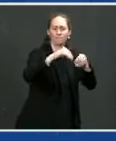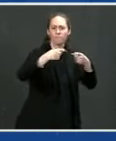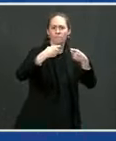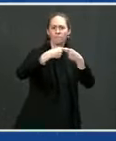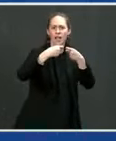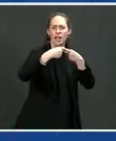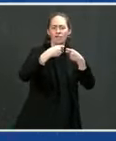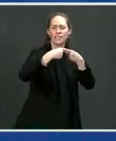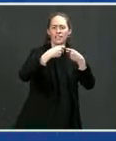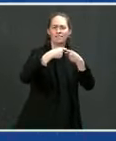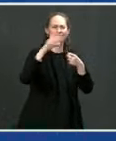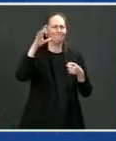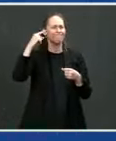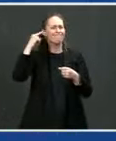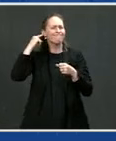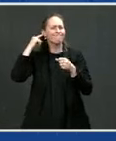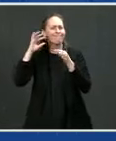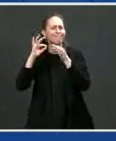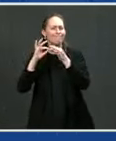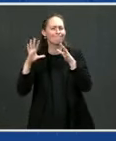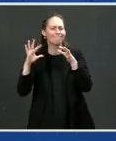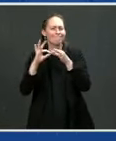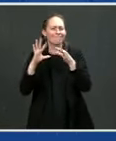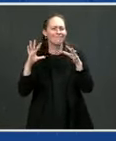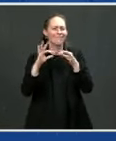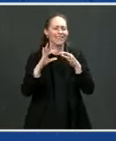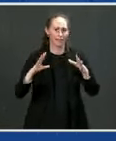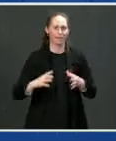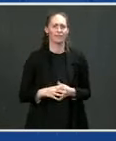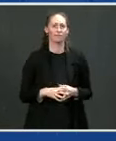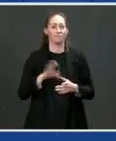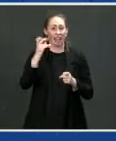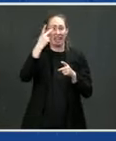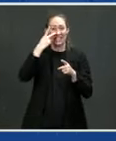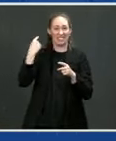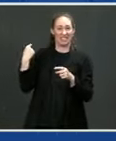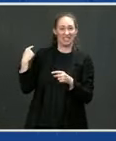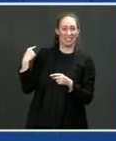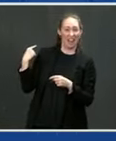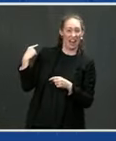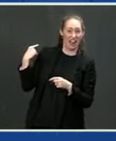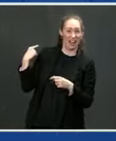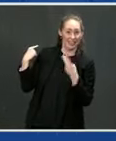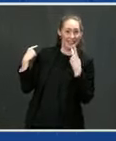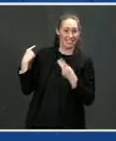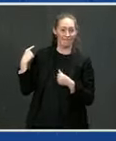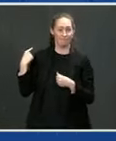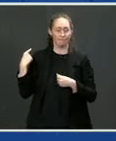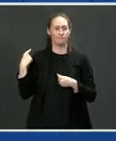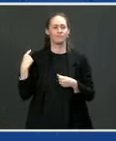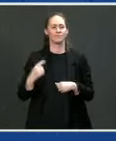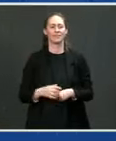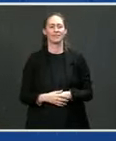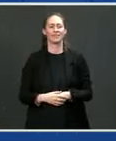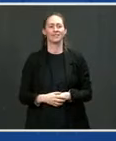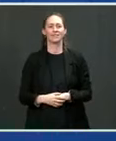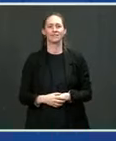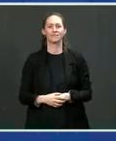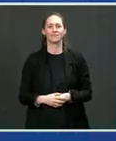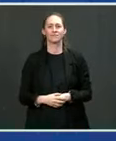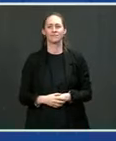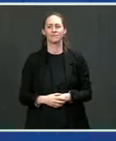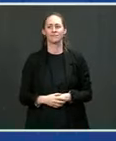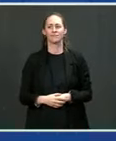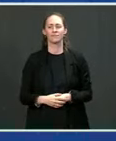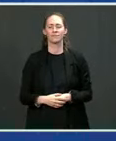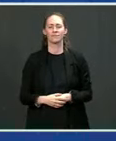I see you coming behind you. We've got the batteries on the and the other